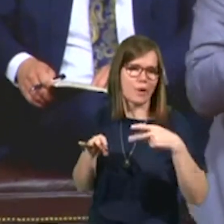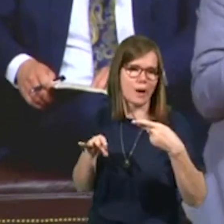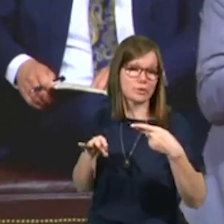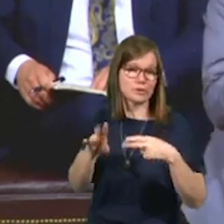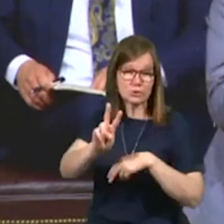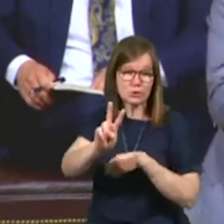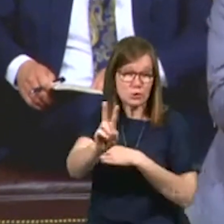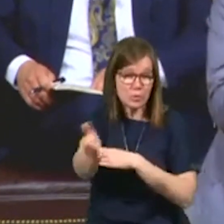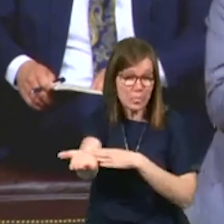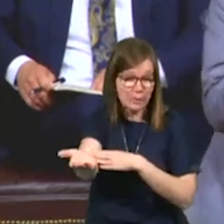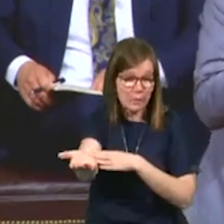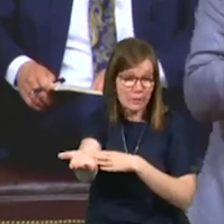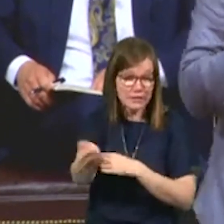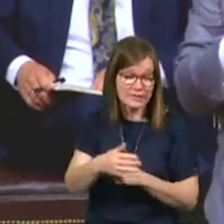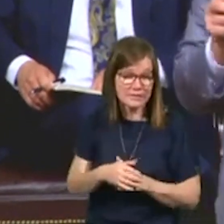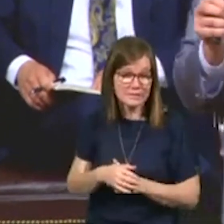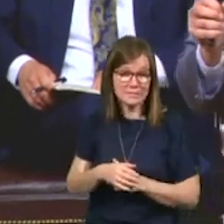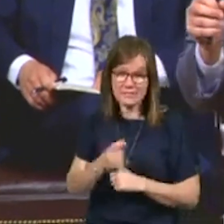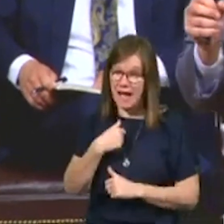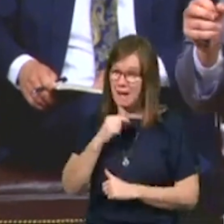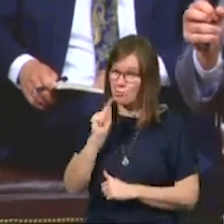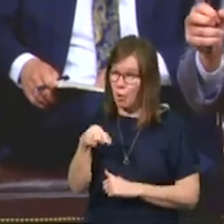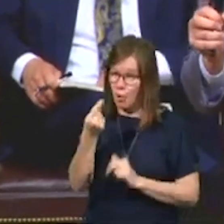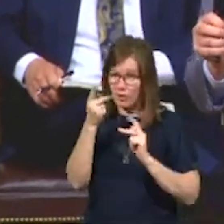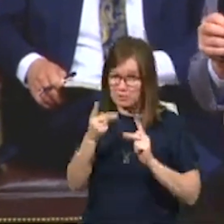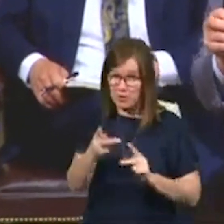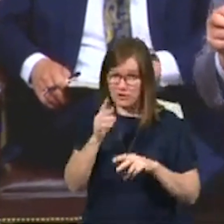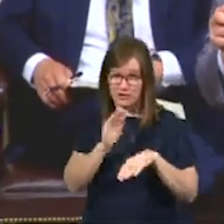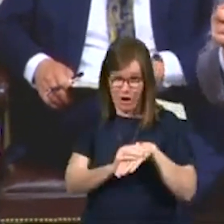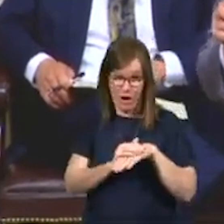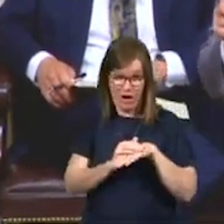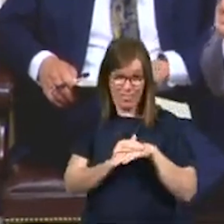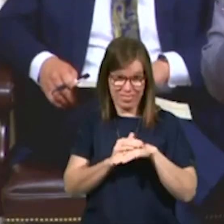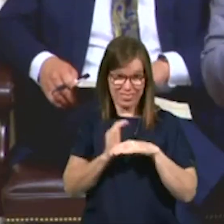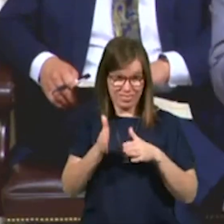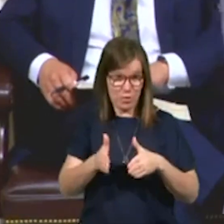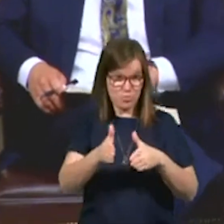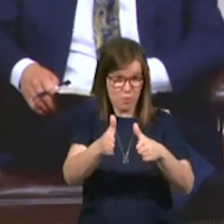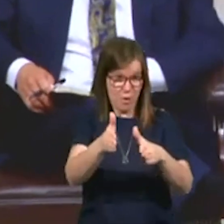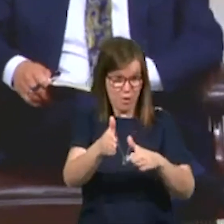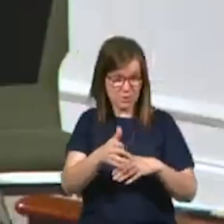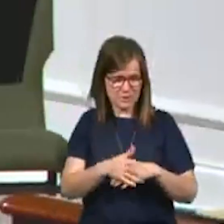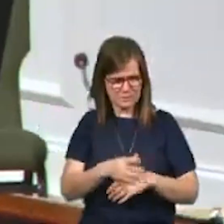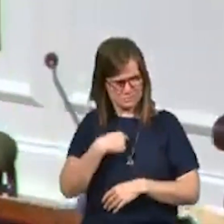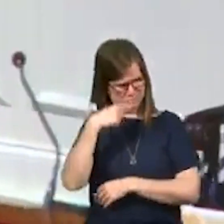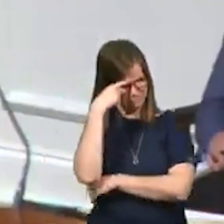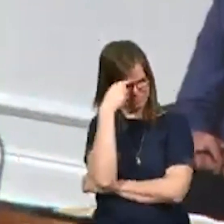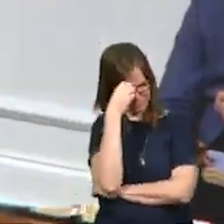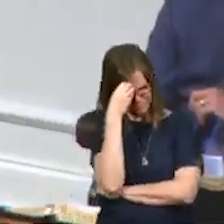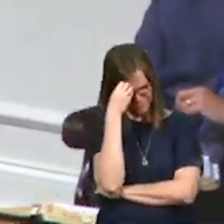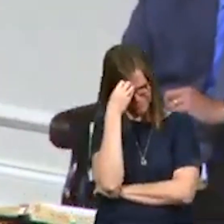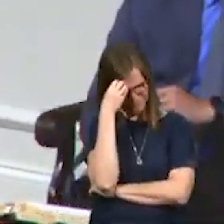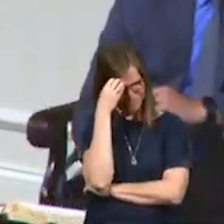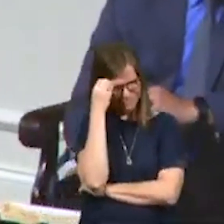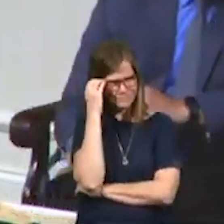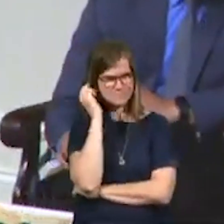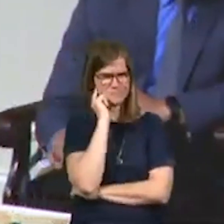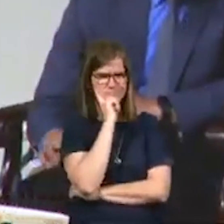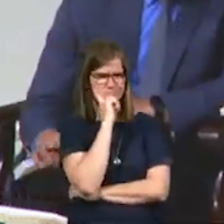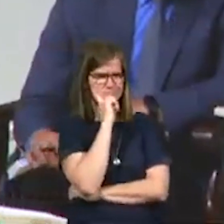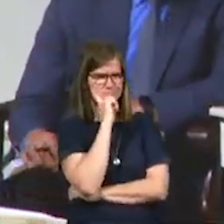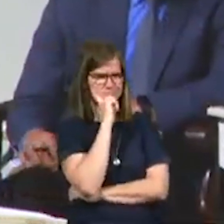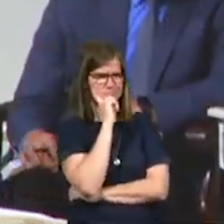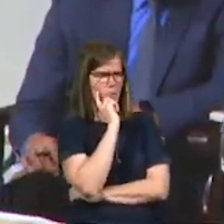It's two o'clock in the morning. I'm the only person on the road, and I started processing this. I'm thinking to myself,